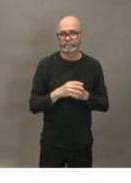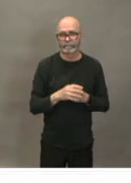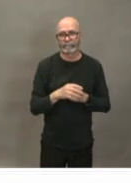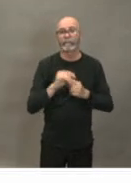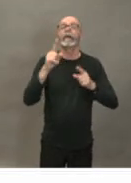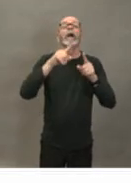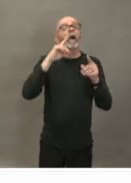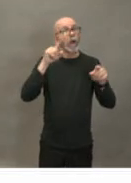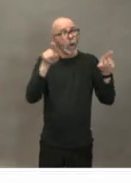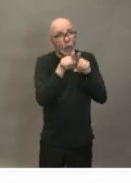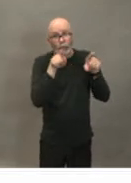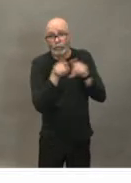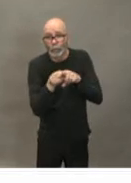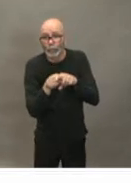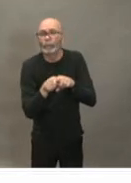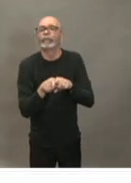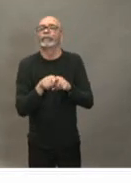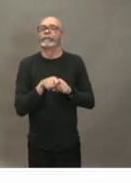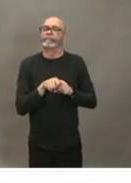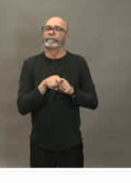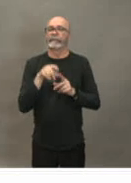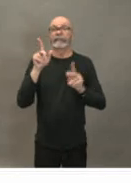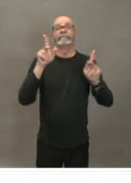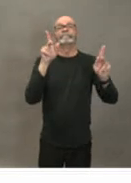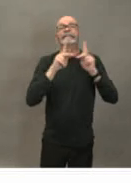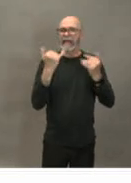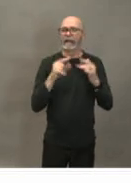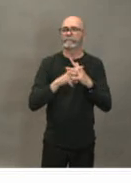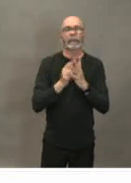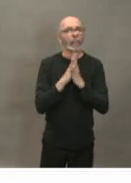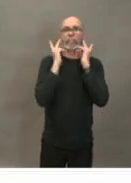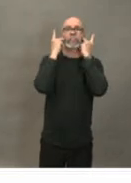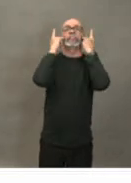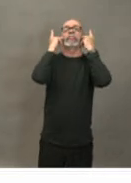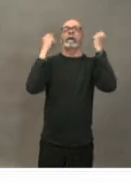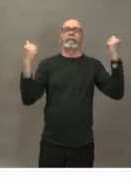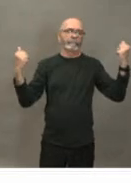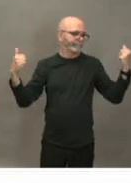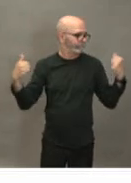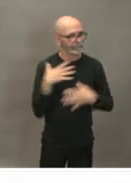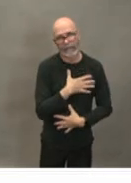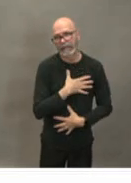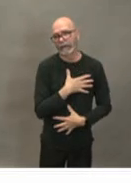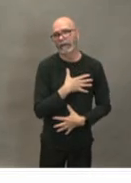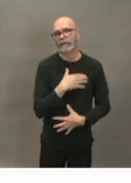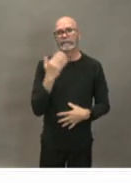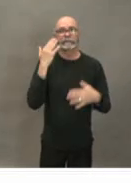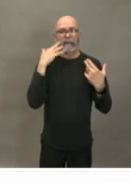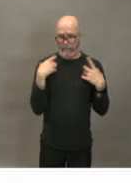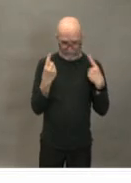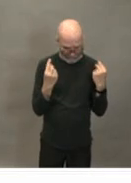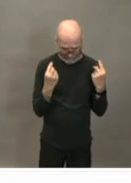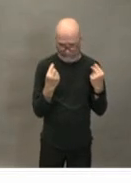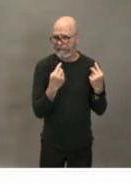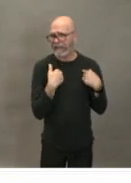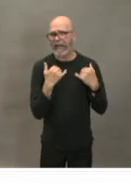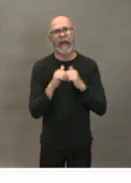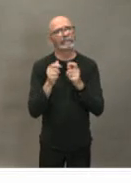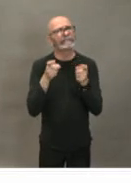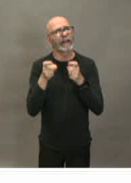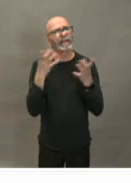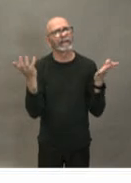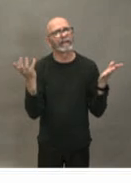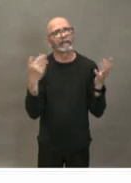which in itself can become an issue so how do we manage that so all our planning is based on trying to minimize